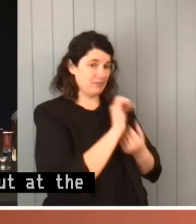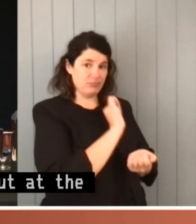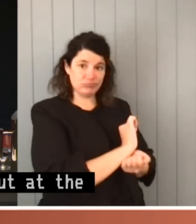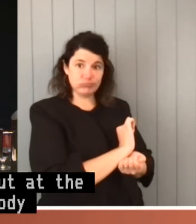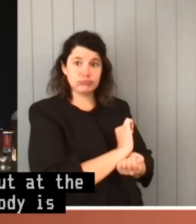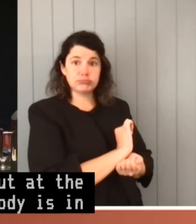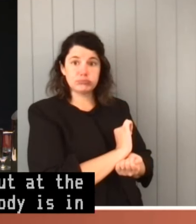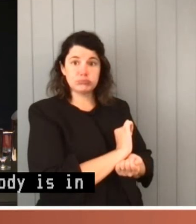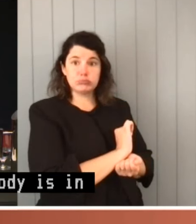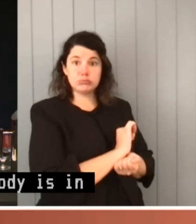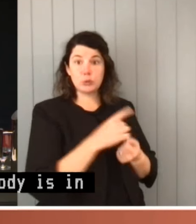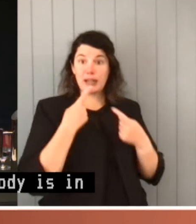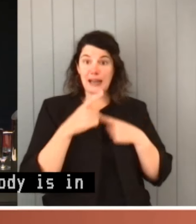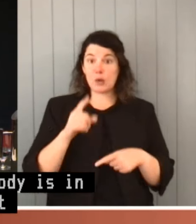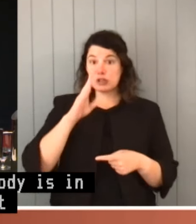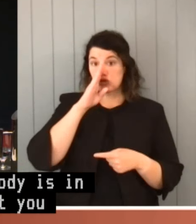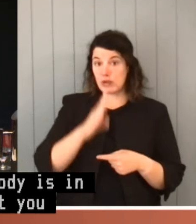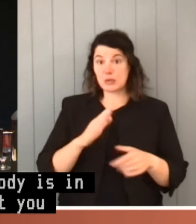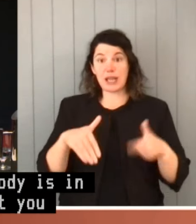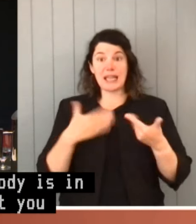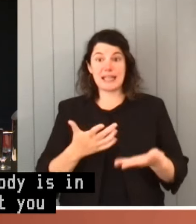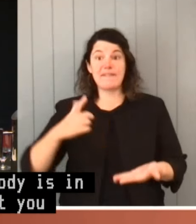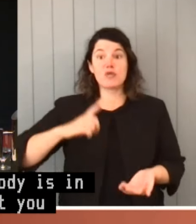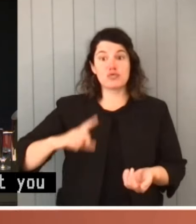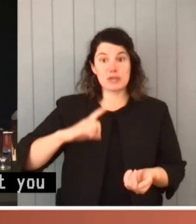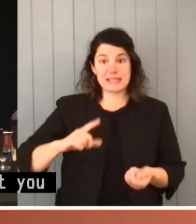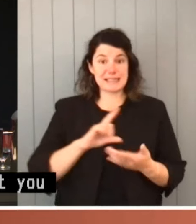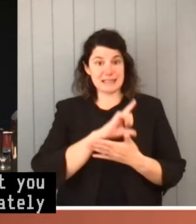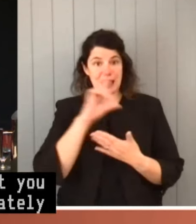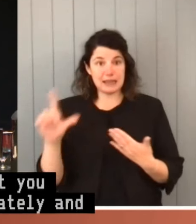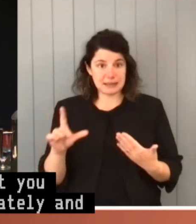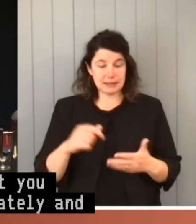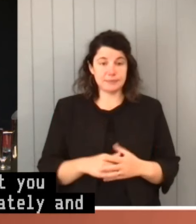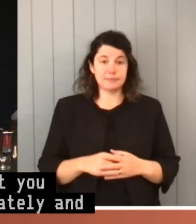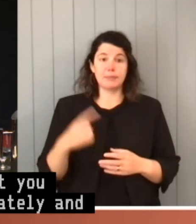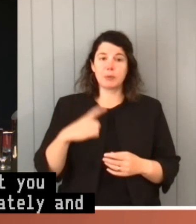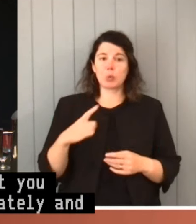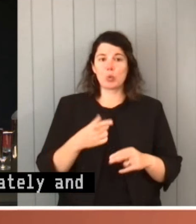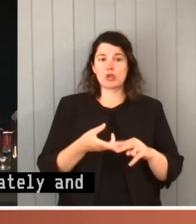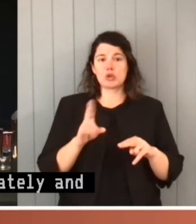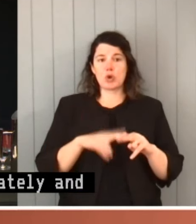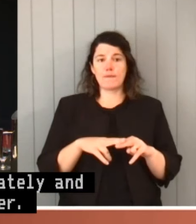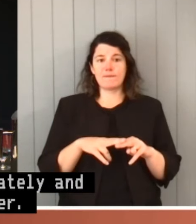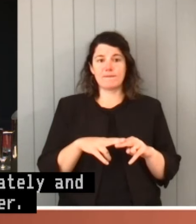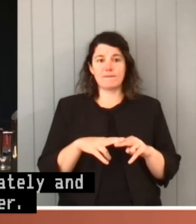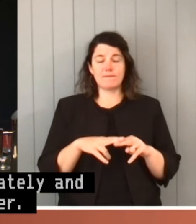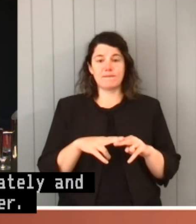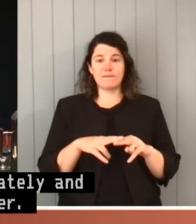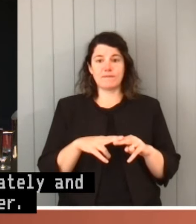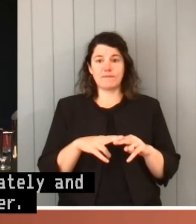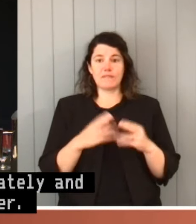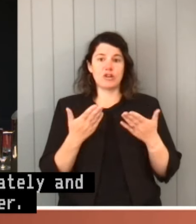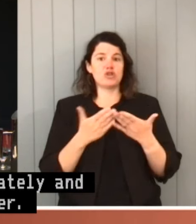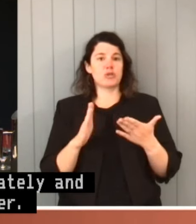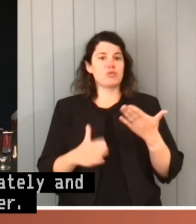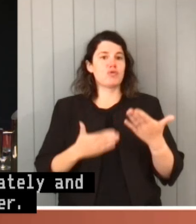that immediately and sometimes give reasons later because of the general proposition that